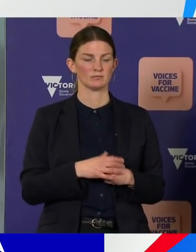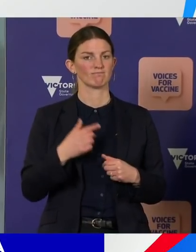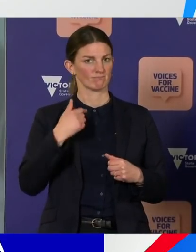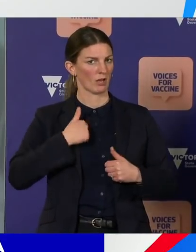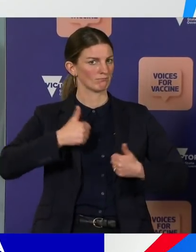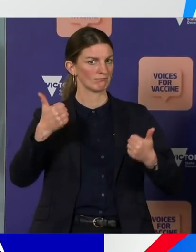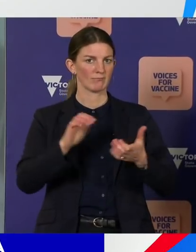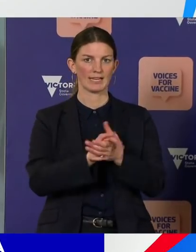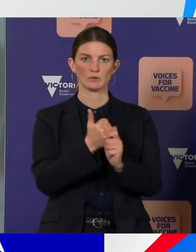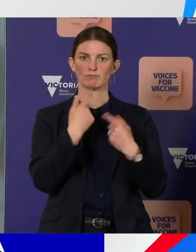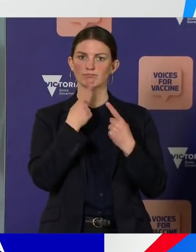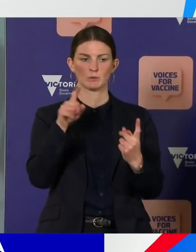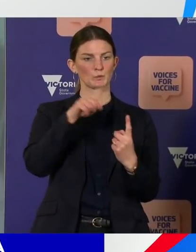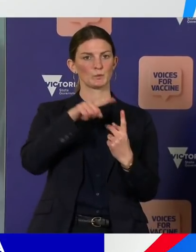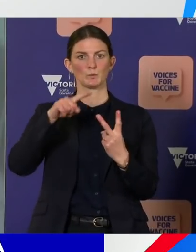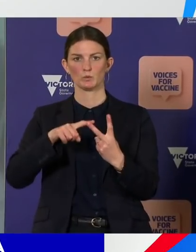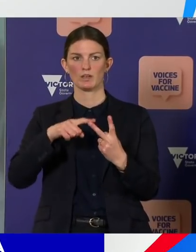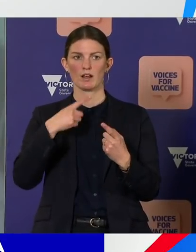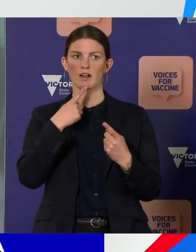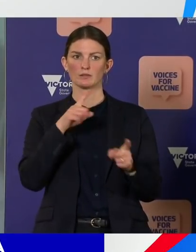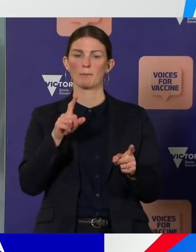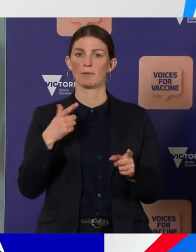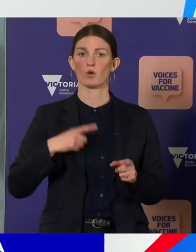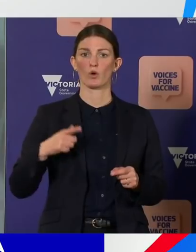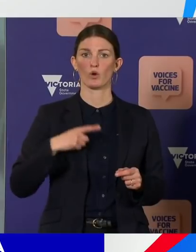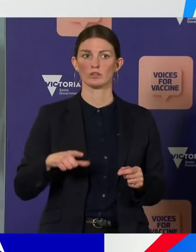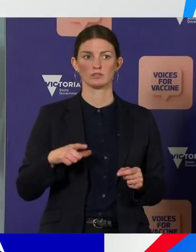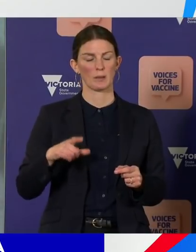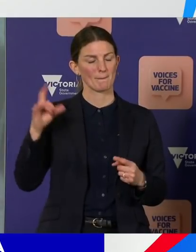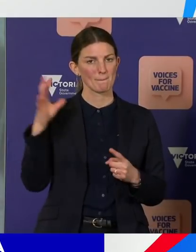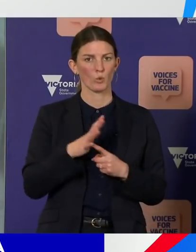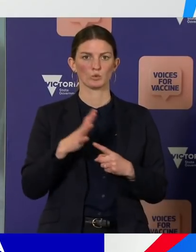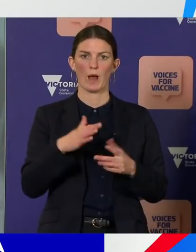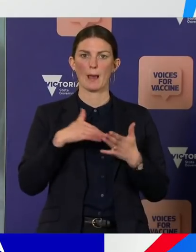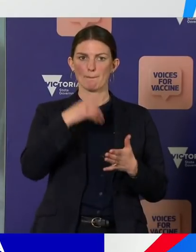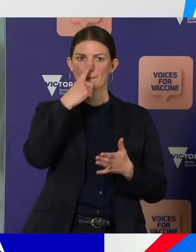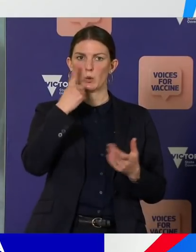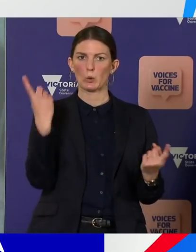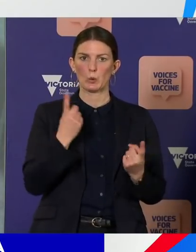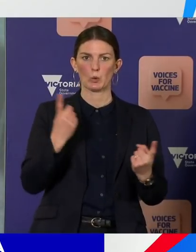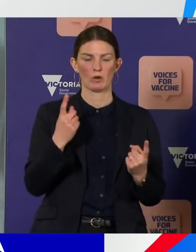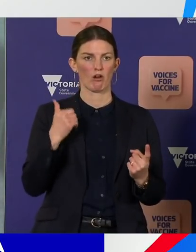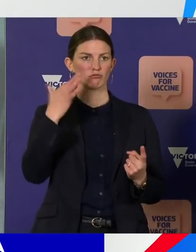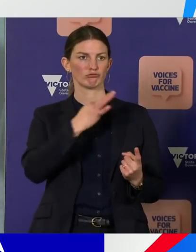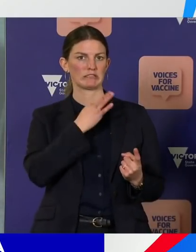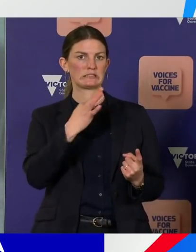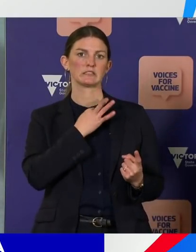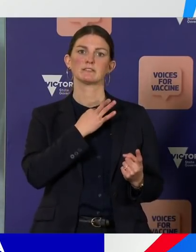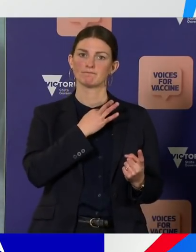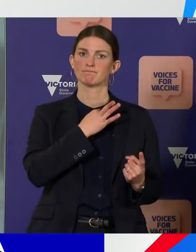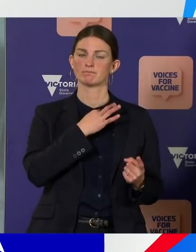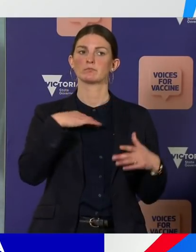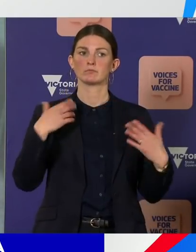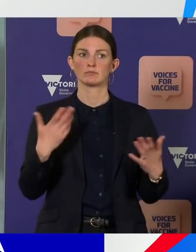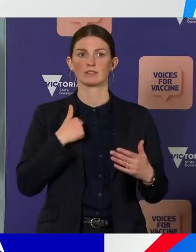because they absolutely go to the heart of protecting some of our most vulnerable in the community. And I think, Martin, I might